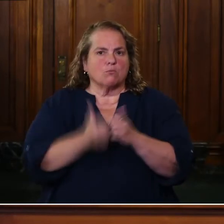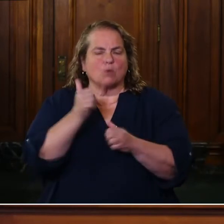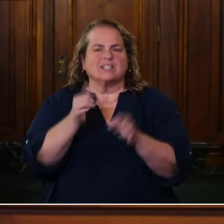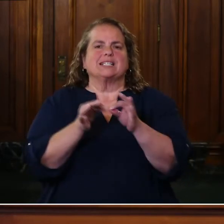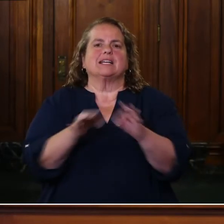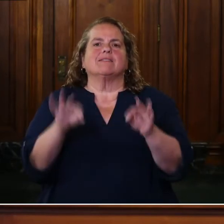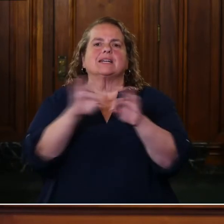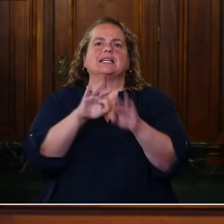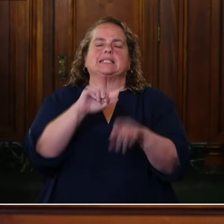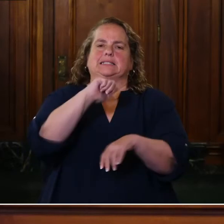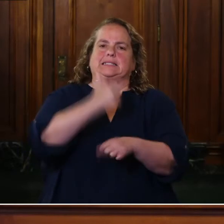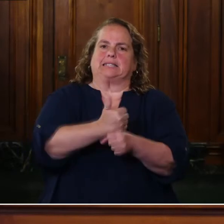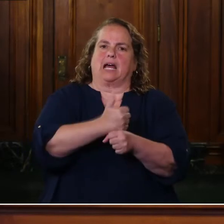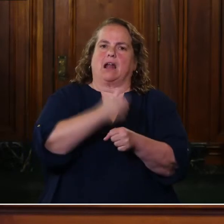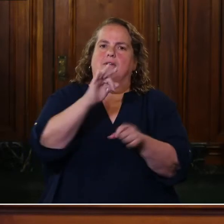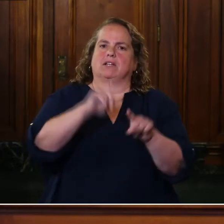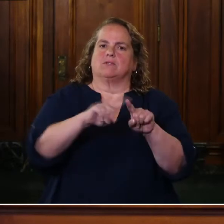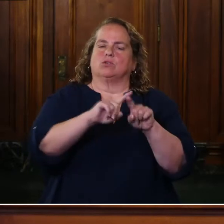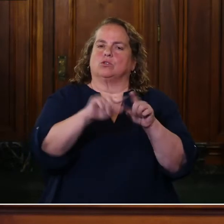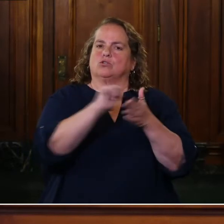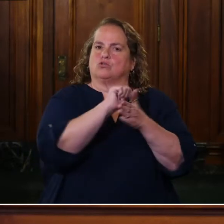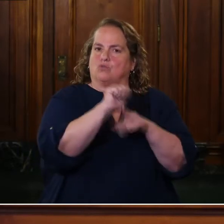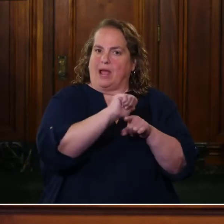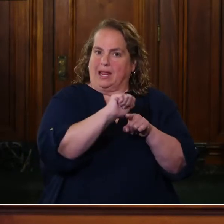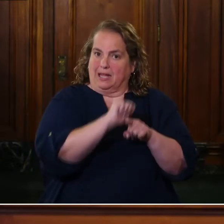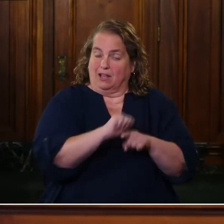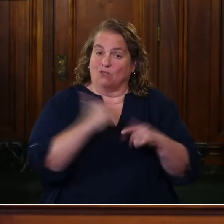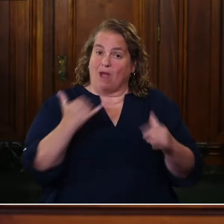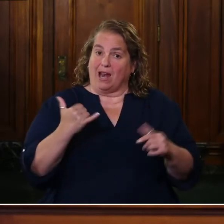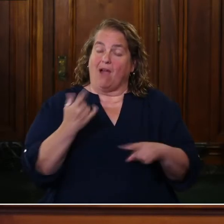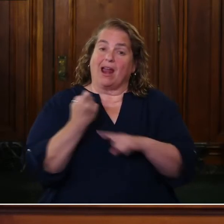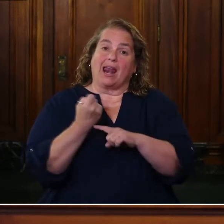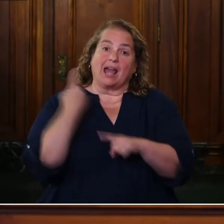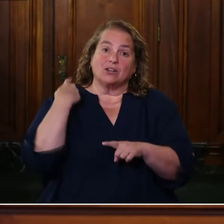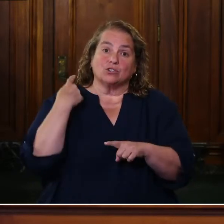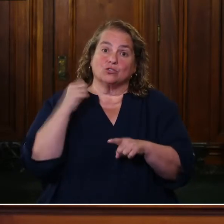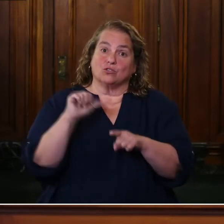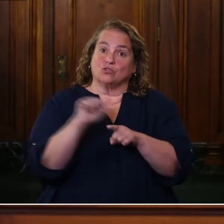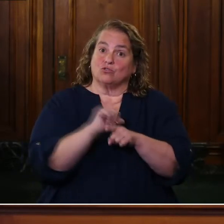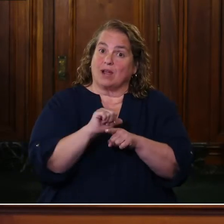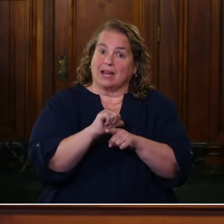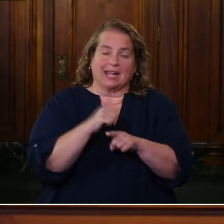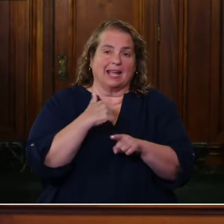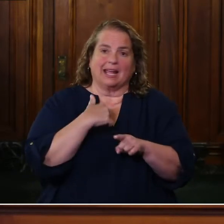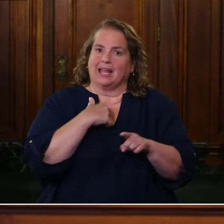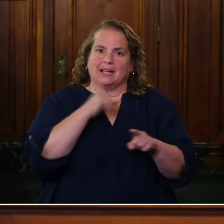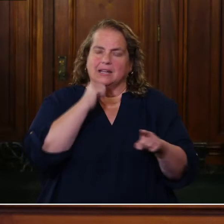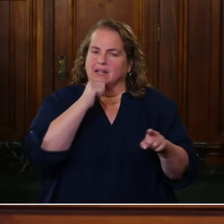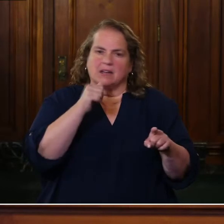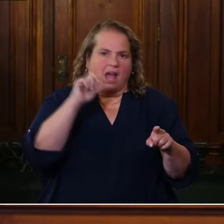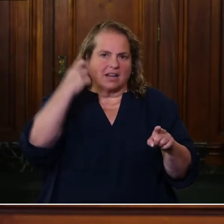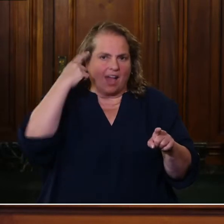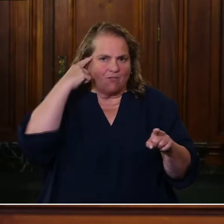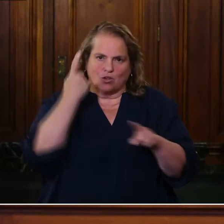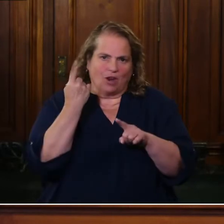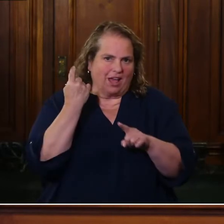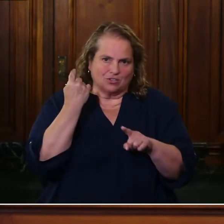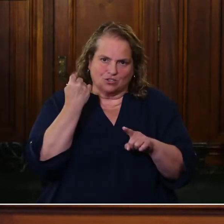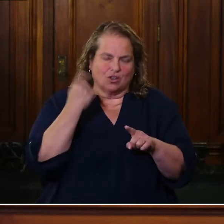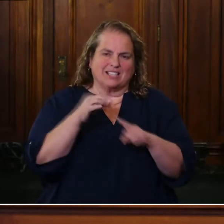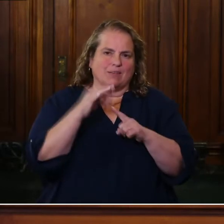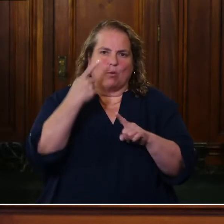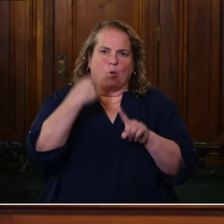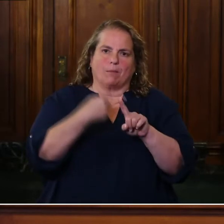training. I believe right now in last year's set of training, I wasn't governor last year, well, except for a month. There was only one